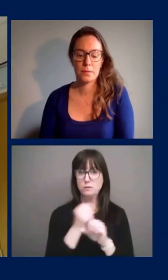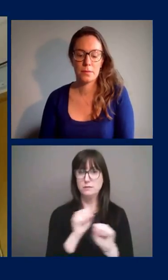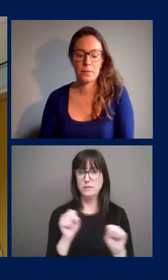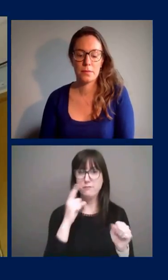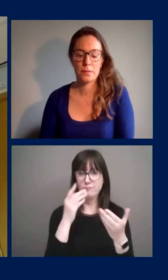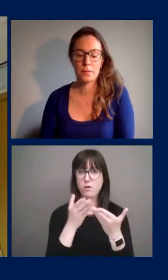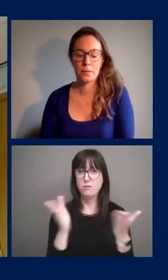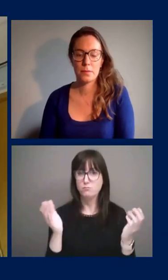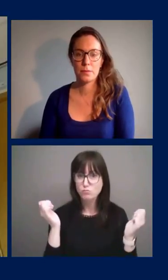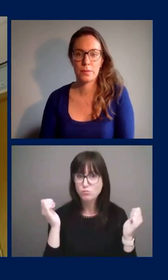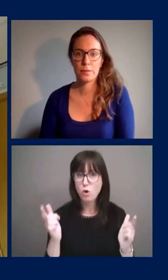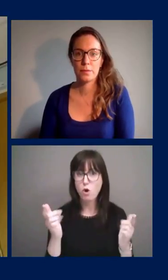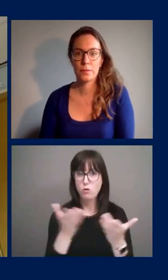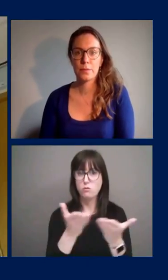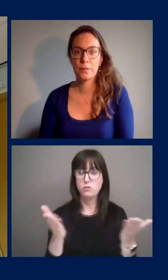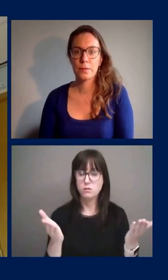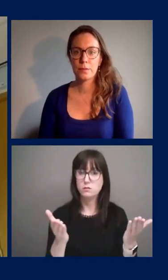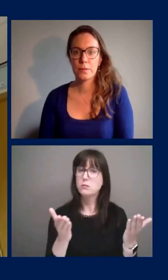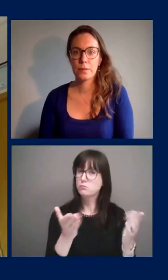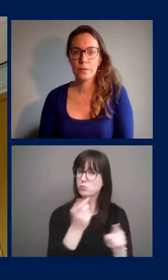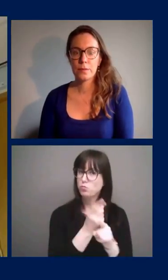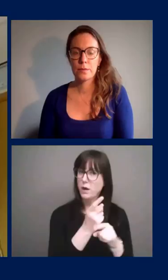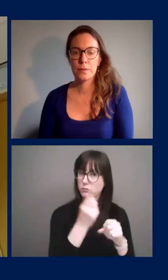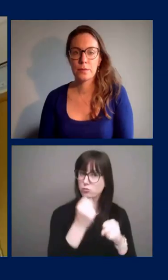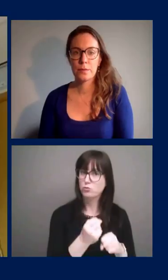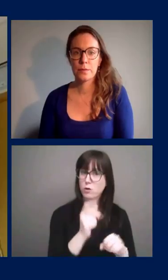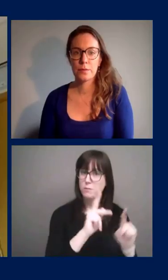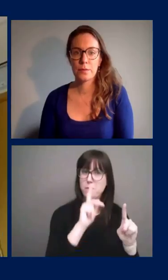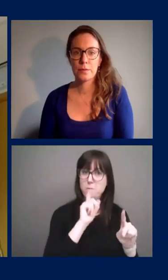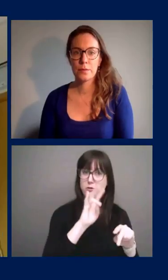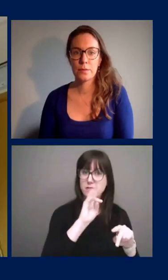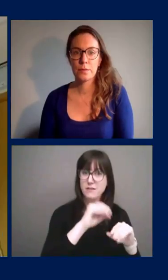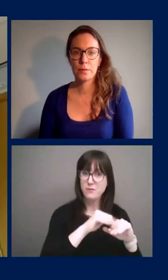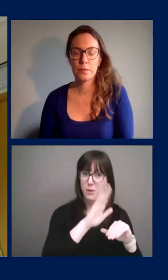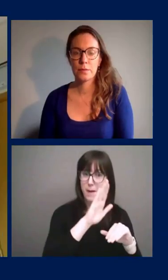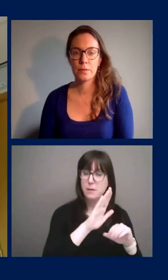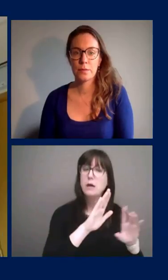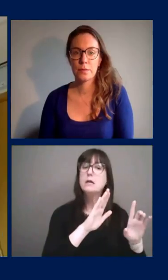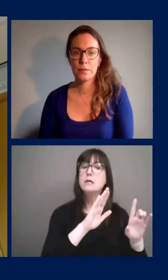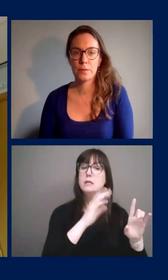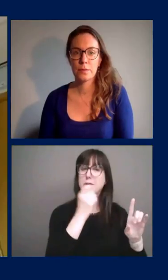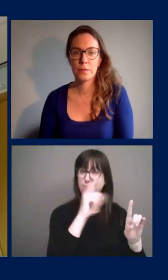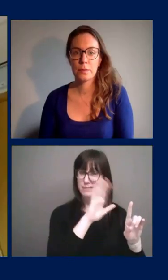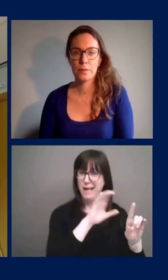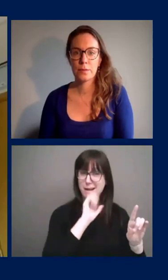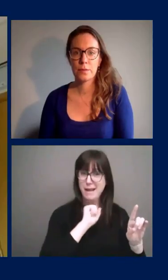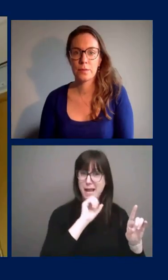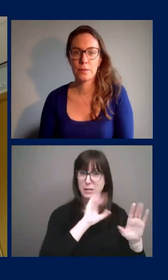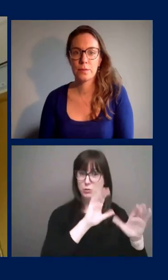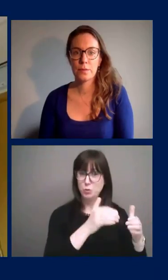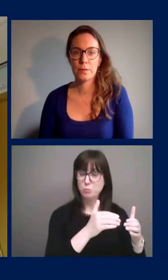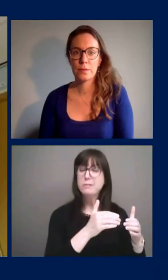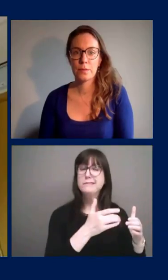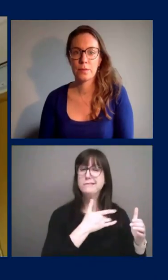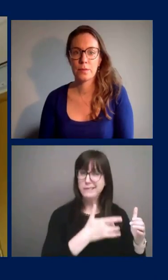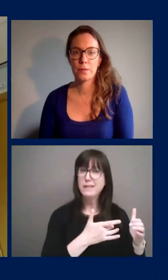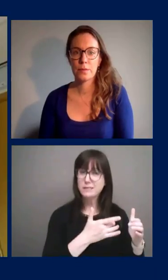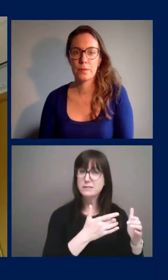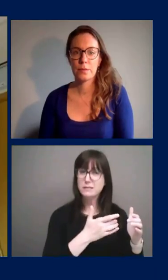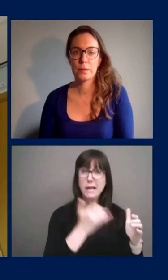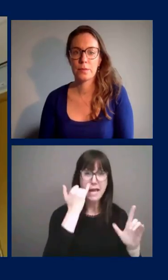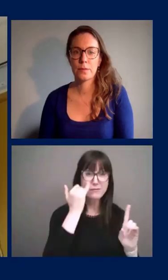for everyone especially people over 70 um unfortunately that is the age group where we see higher rates of mortality